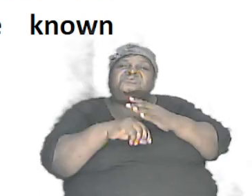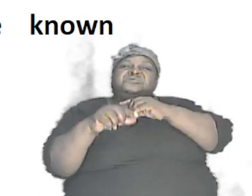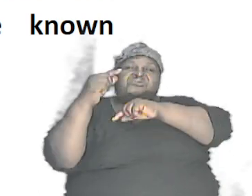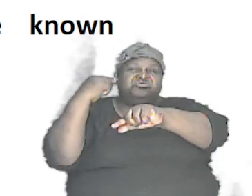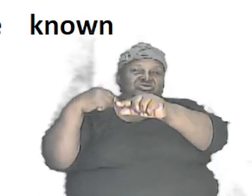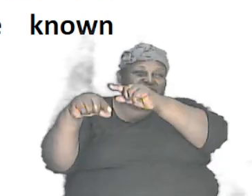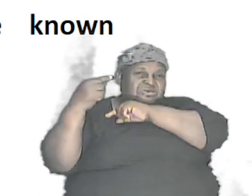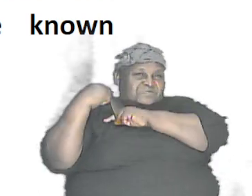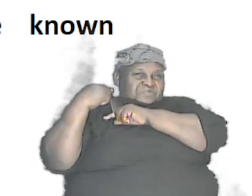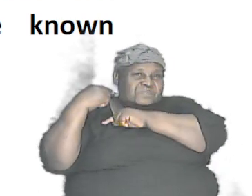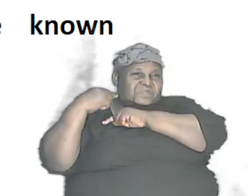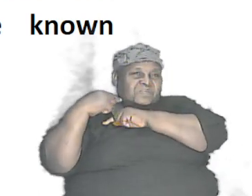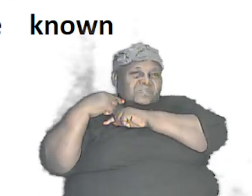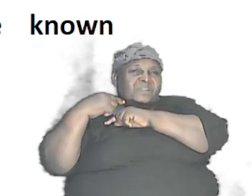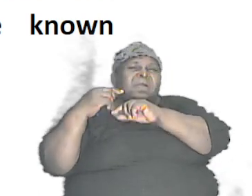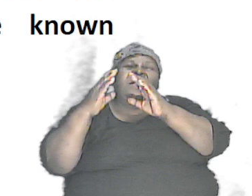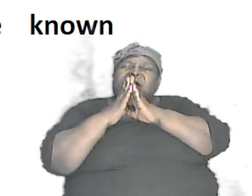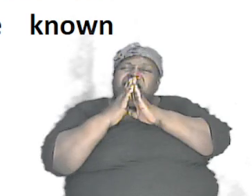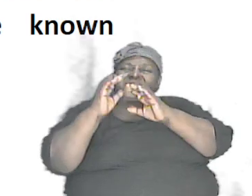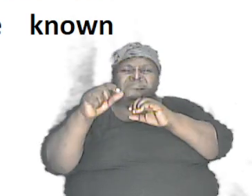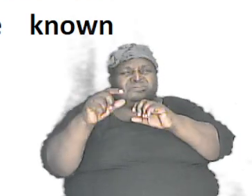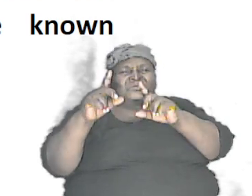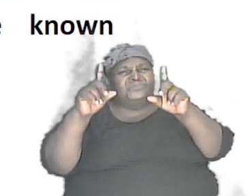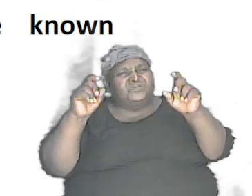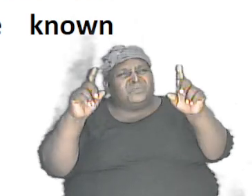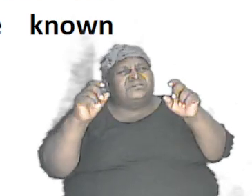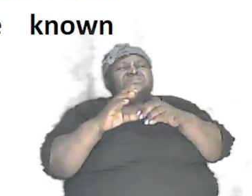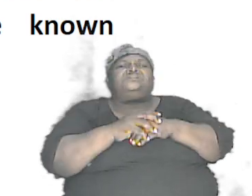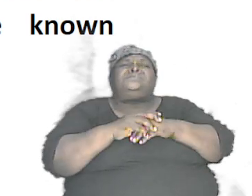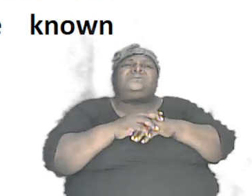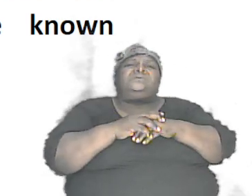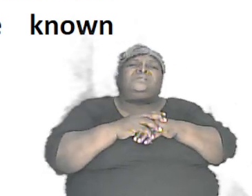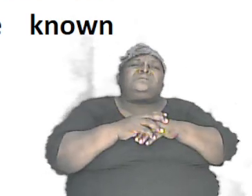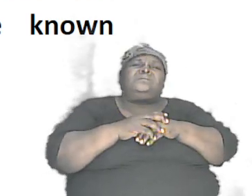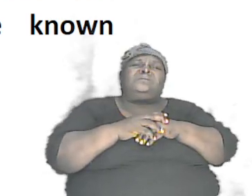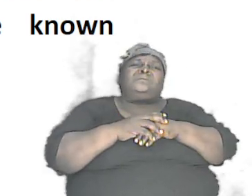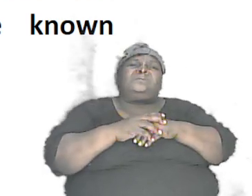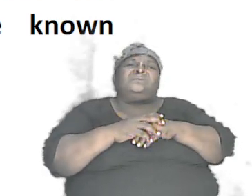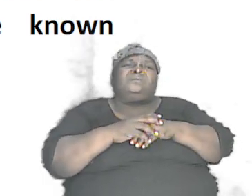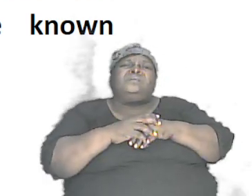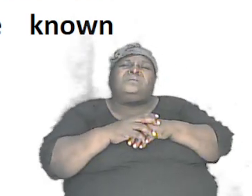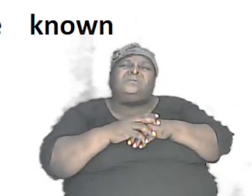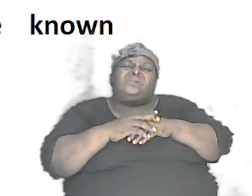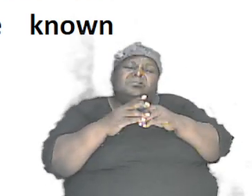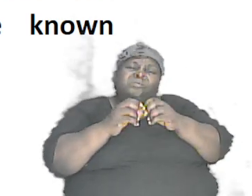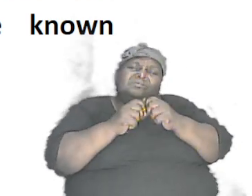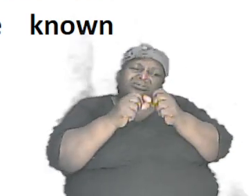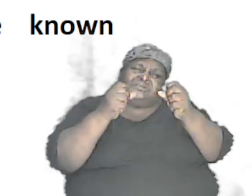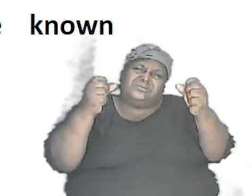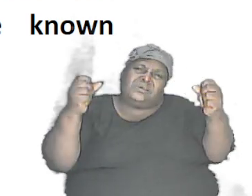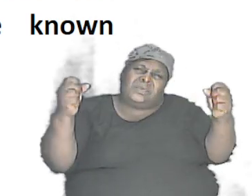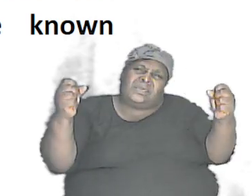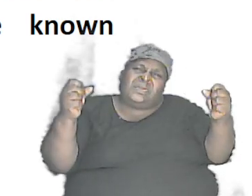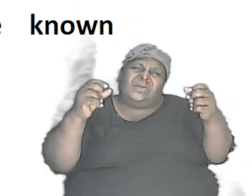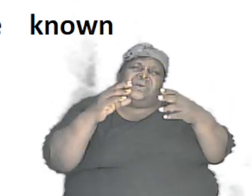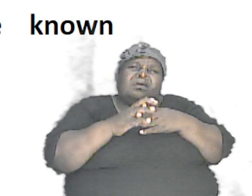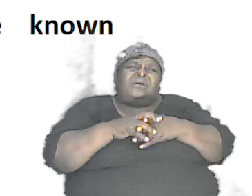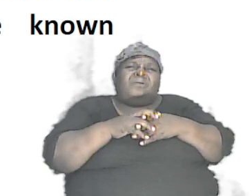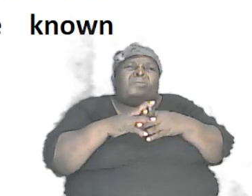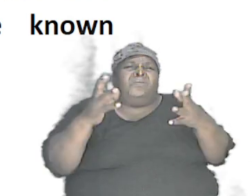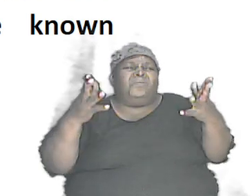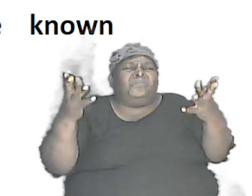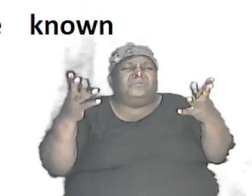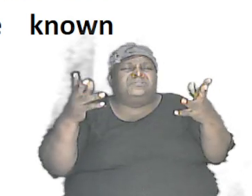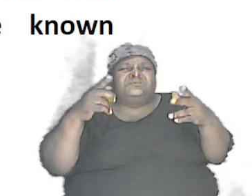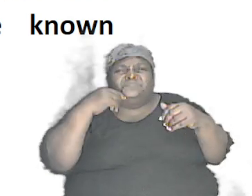pool so I ask this question first for us to gauge the size to get the immensity of what I'm